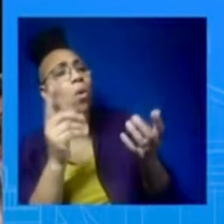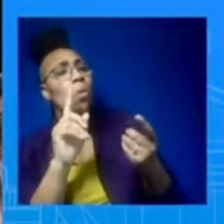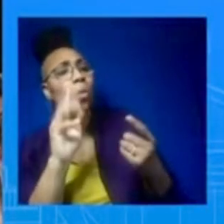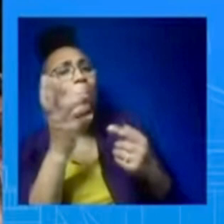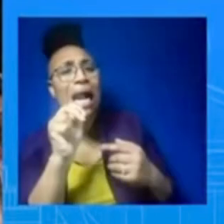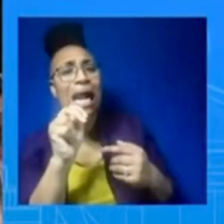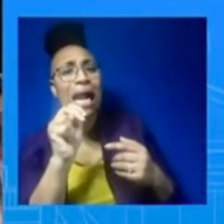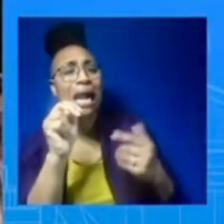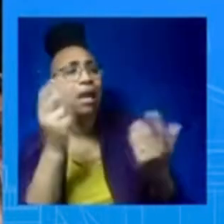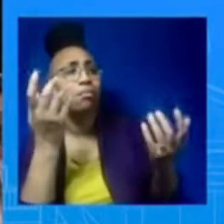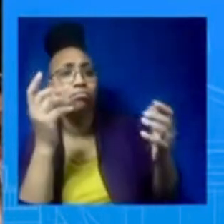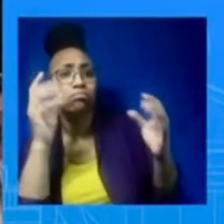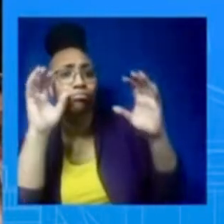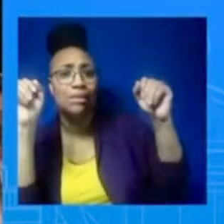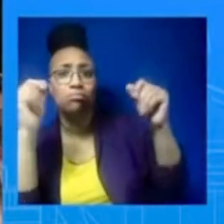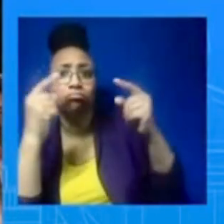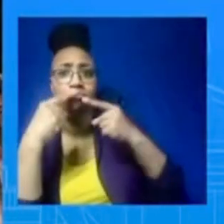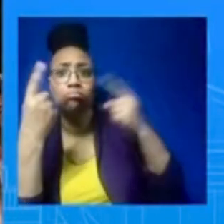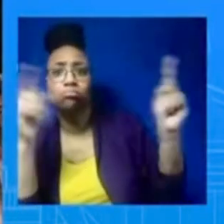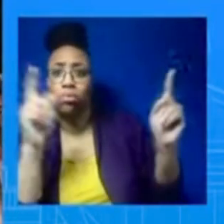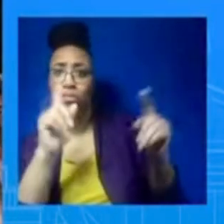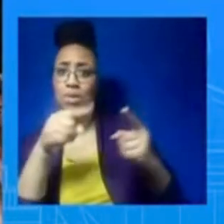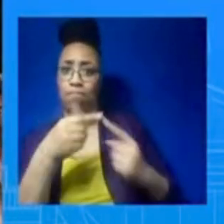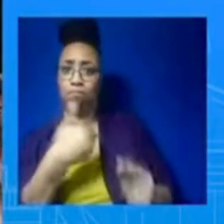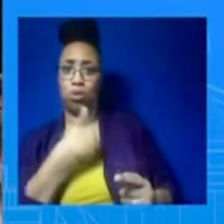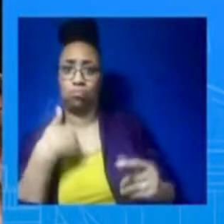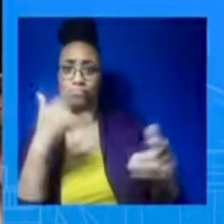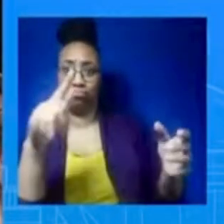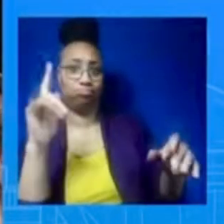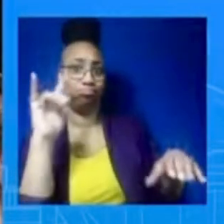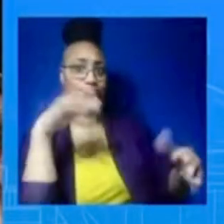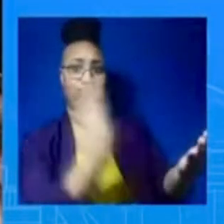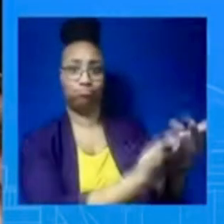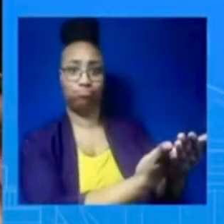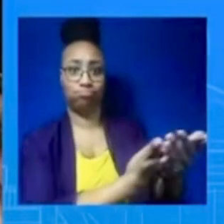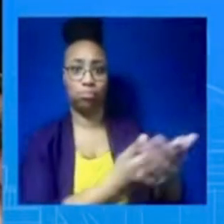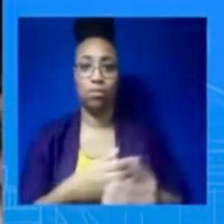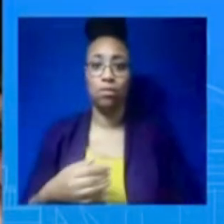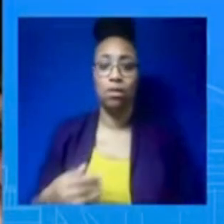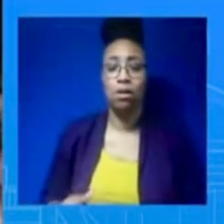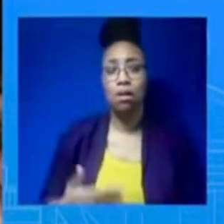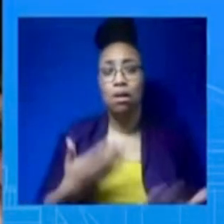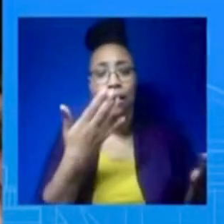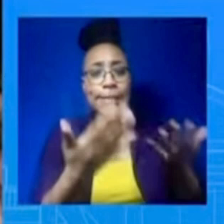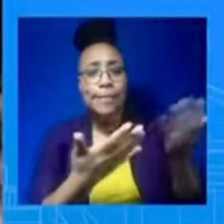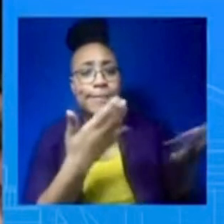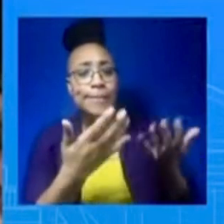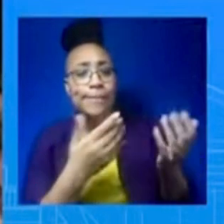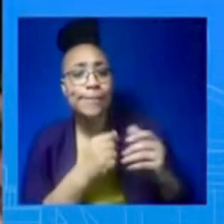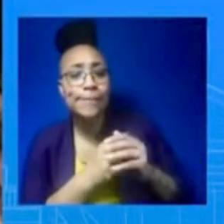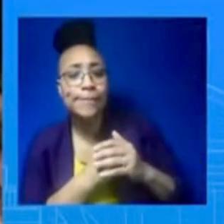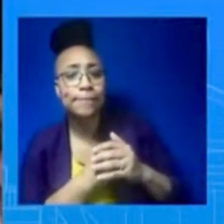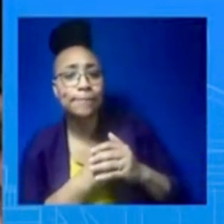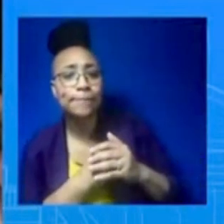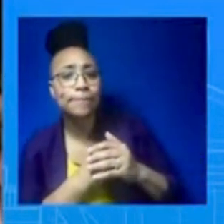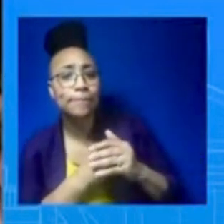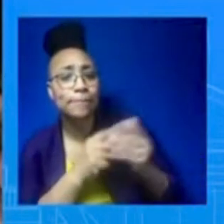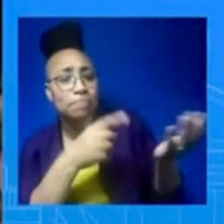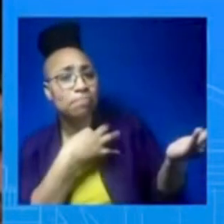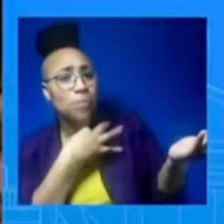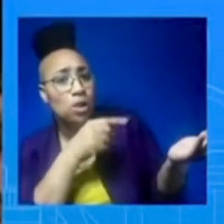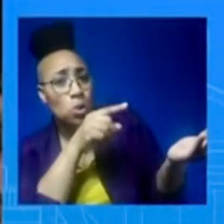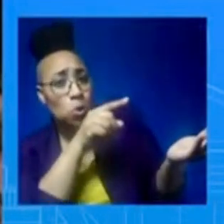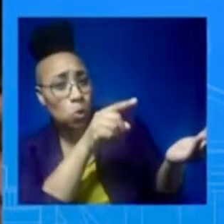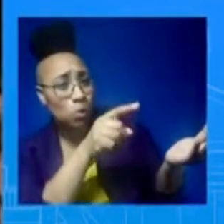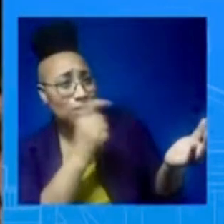for Ukraine? And another one, you just mentioned at the beginning of this press briefing that there are 10